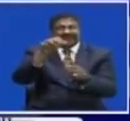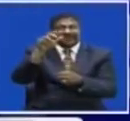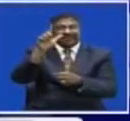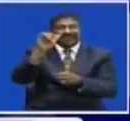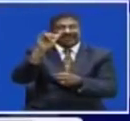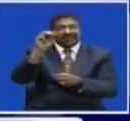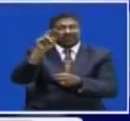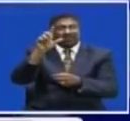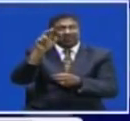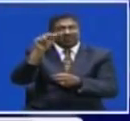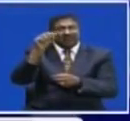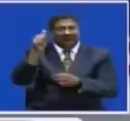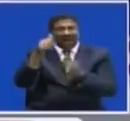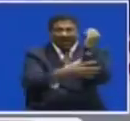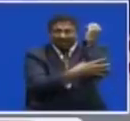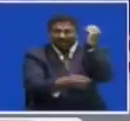is in a deplorable state